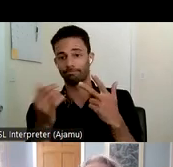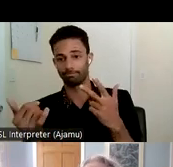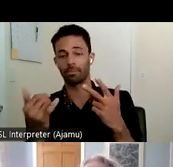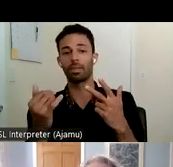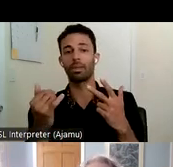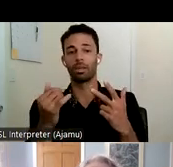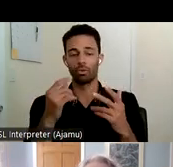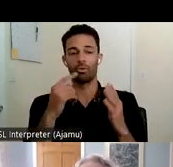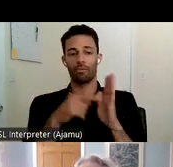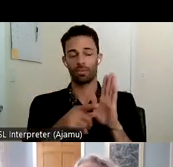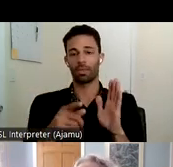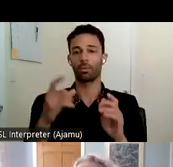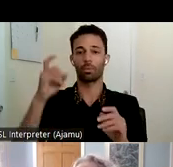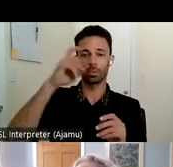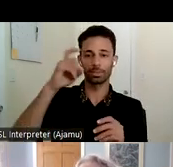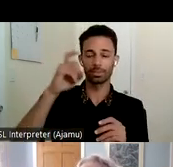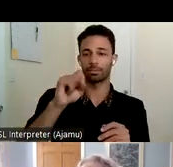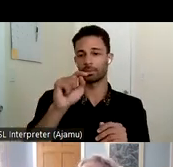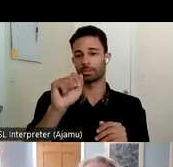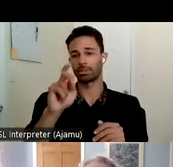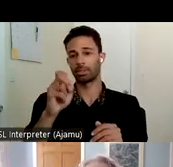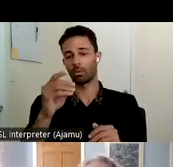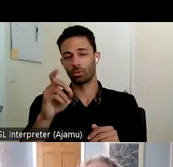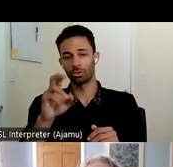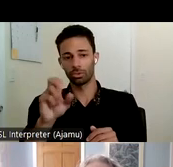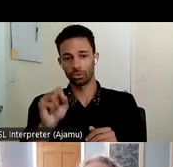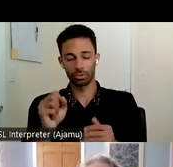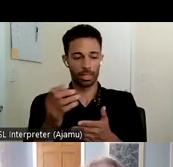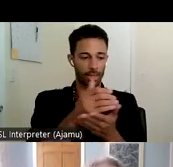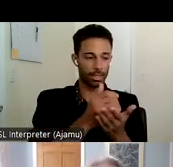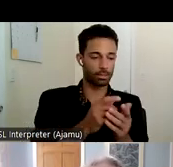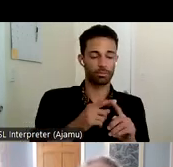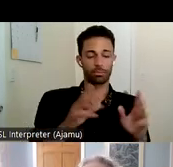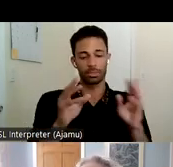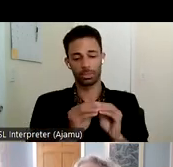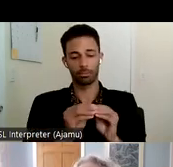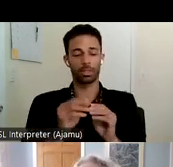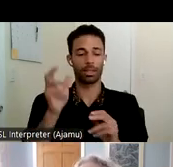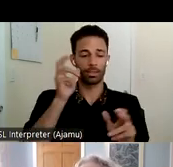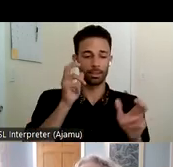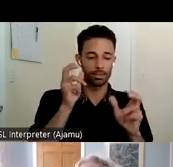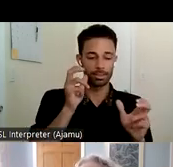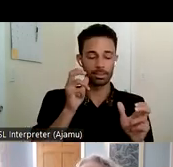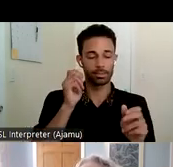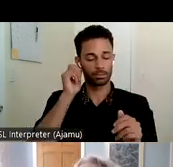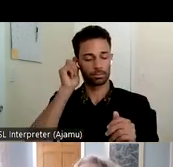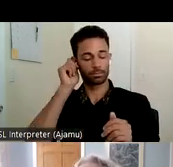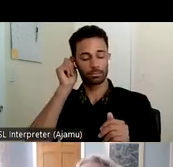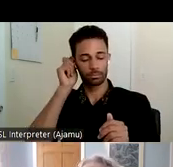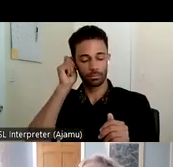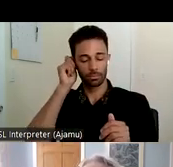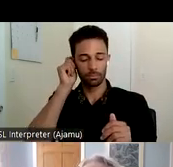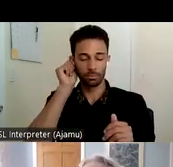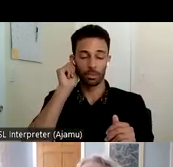stakeholders and experts that was collected through summits and interviews listening sessions and our brilliant members